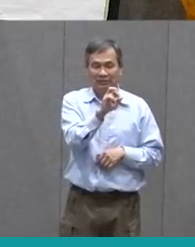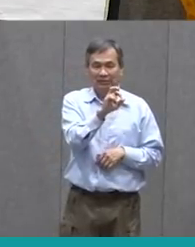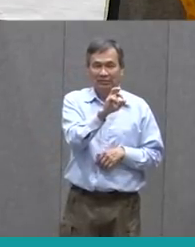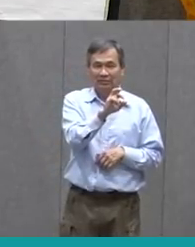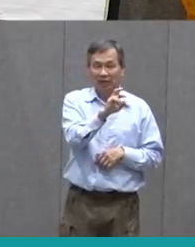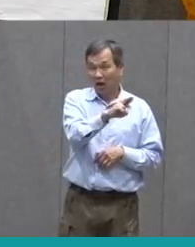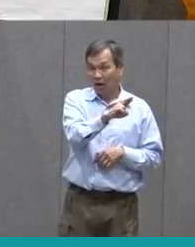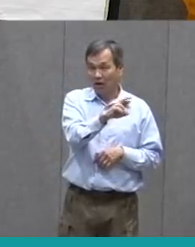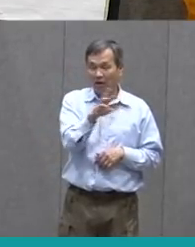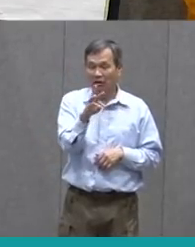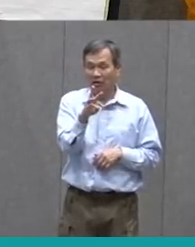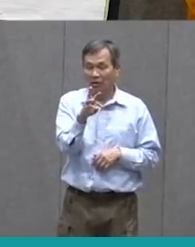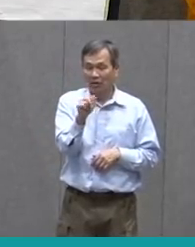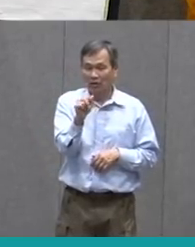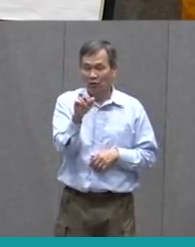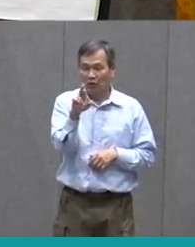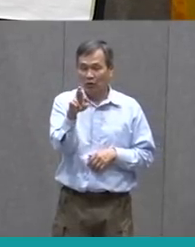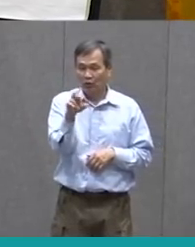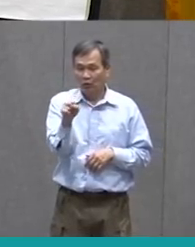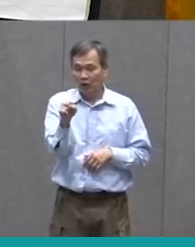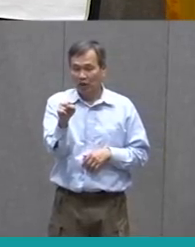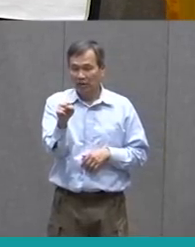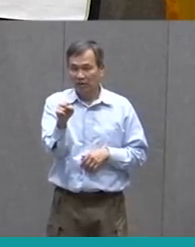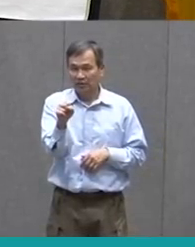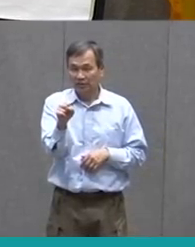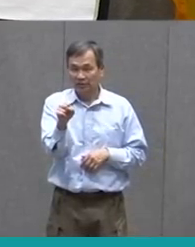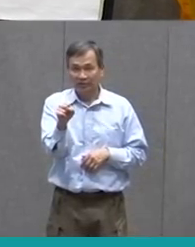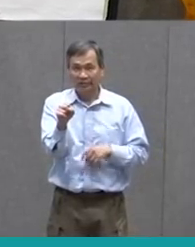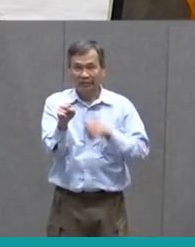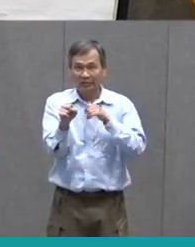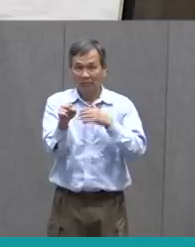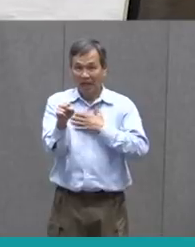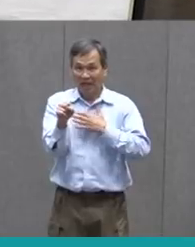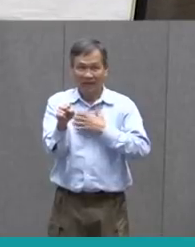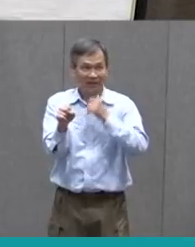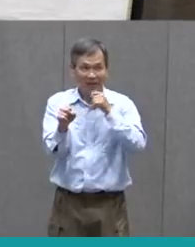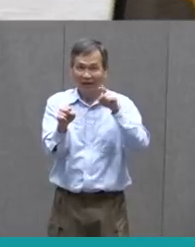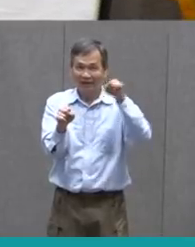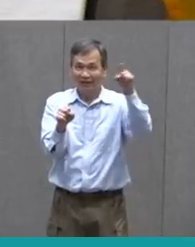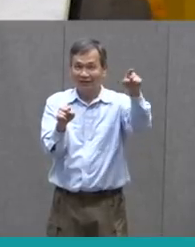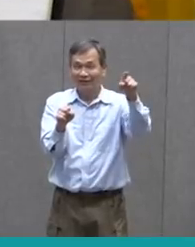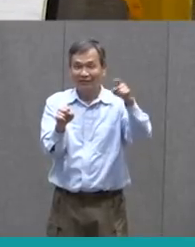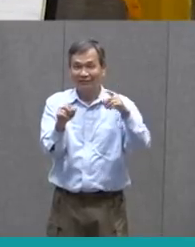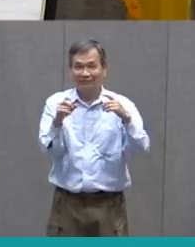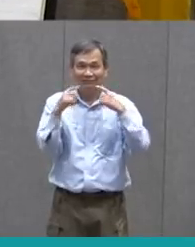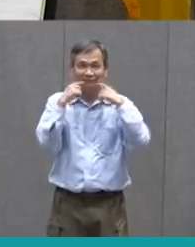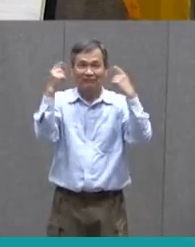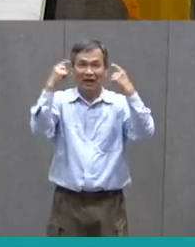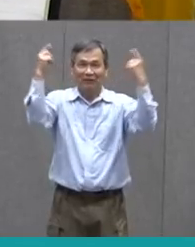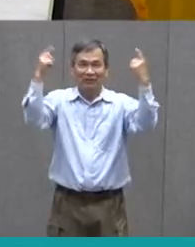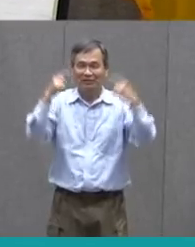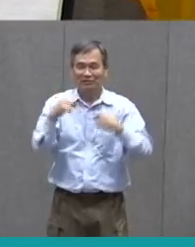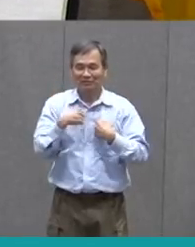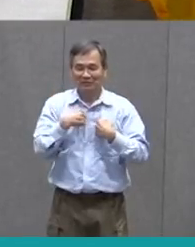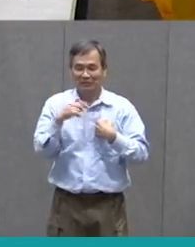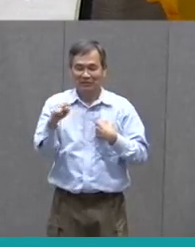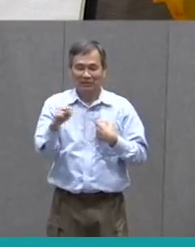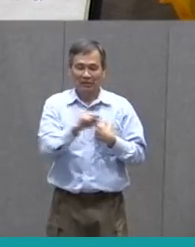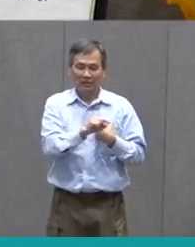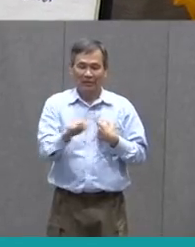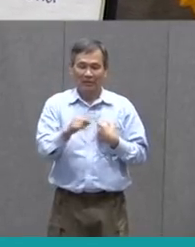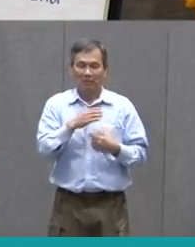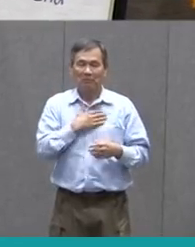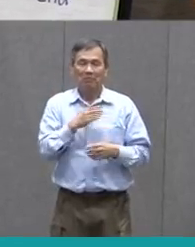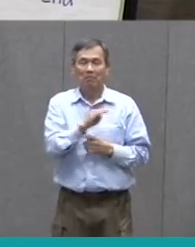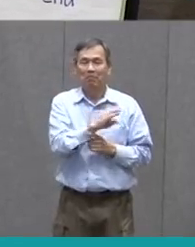Since This Is My Version Of Star Wars Not George Lucas Version Of Star Wars I'm Going To Put My Name